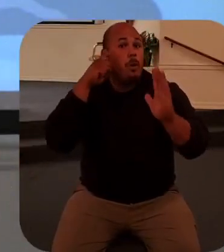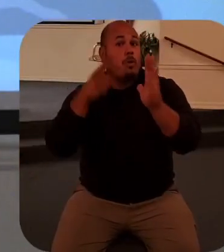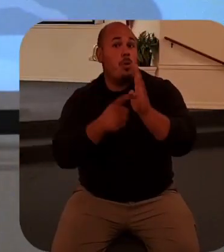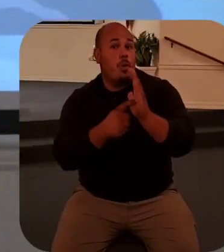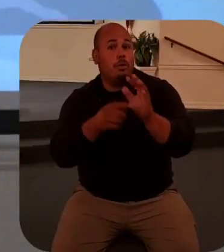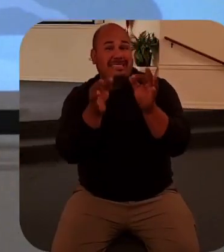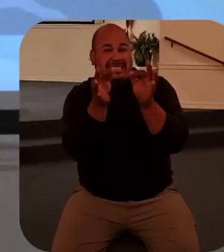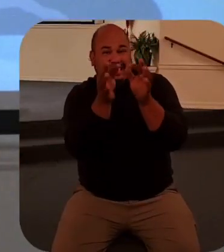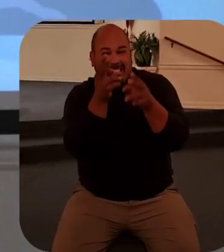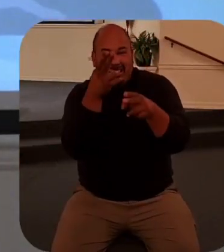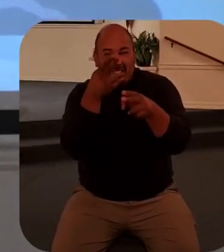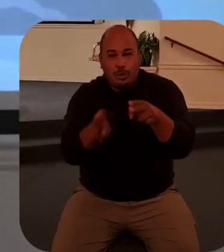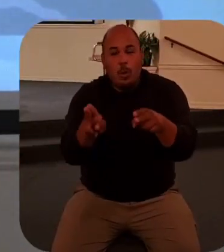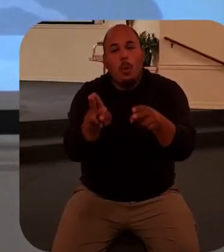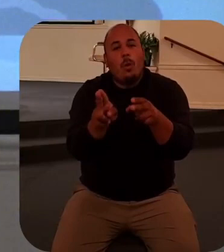story?